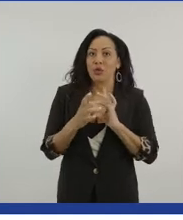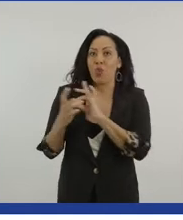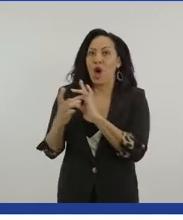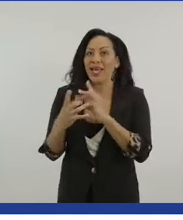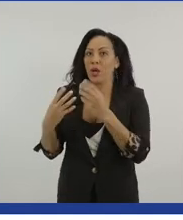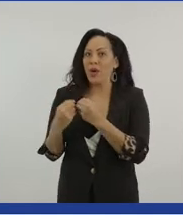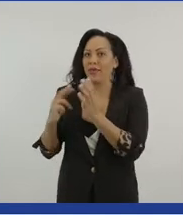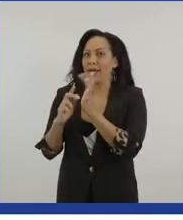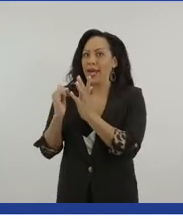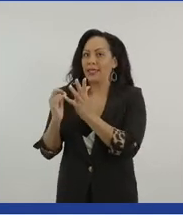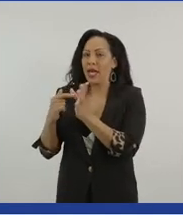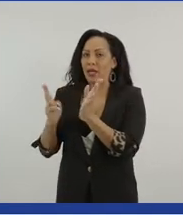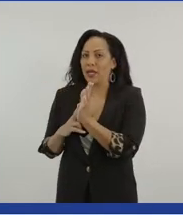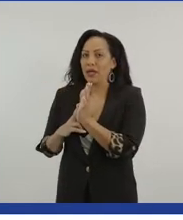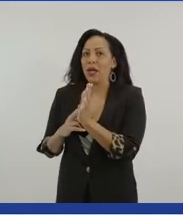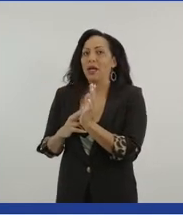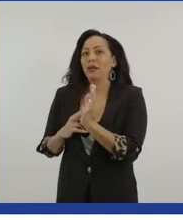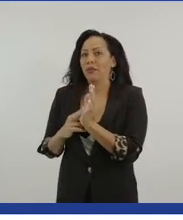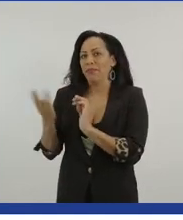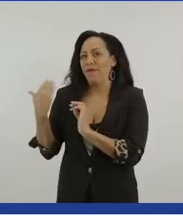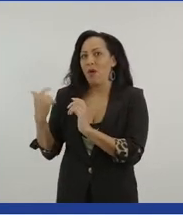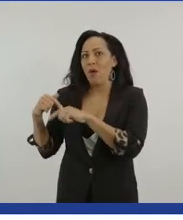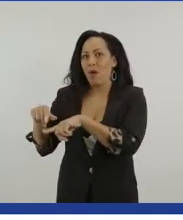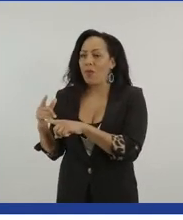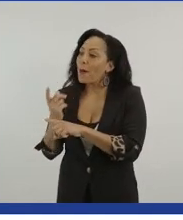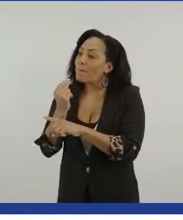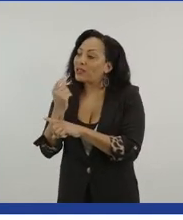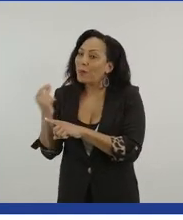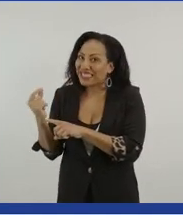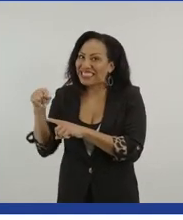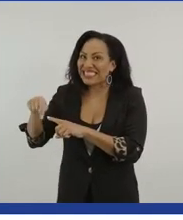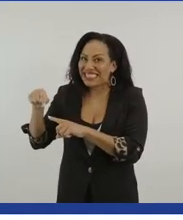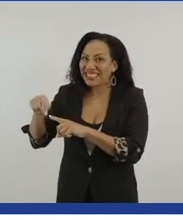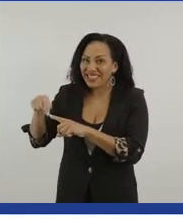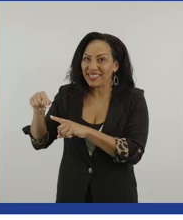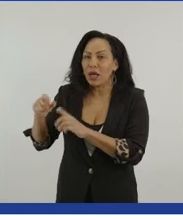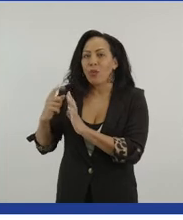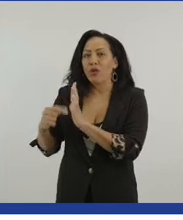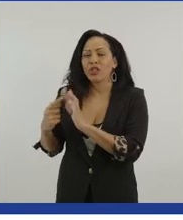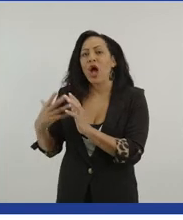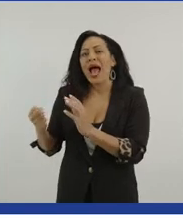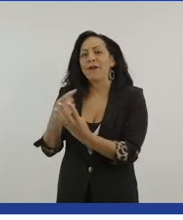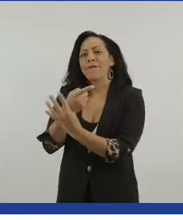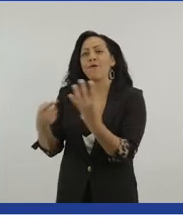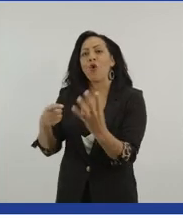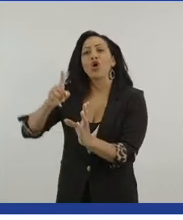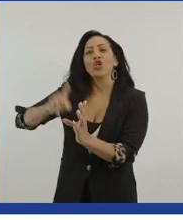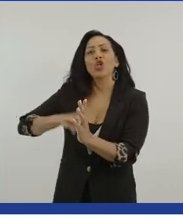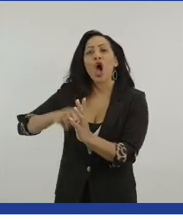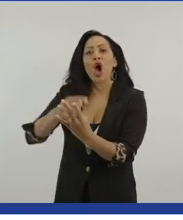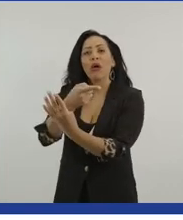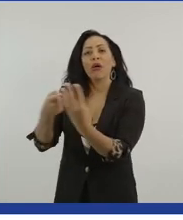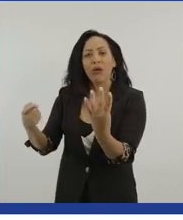And on the possibilities project, we, we had four, uh, young beneficiaries that, that, that couldn't have the running